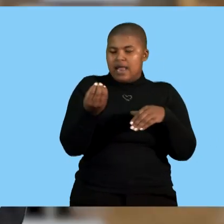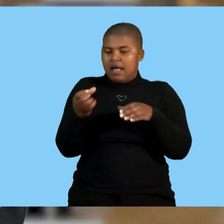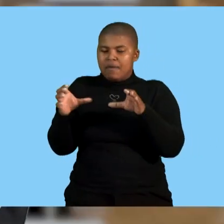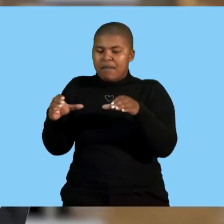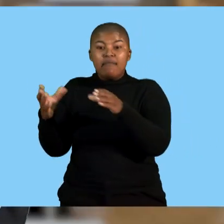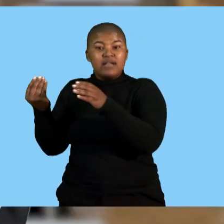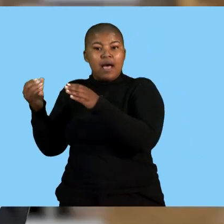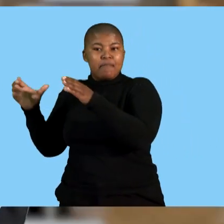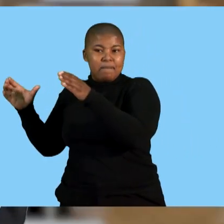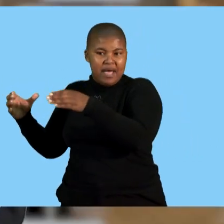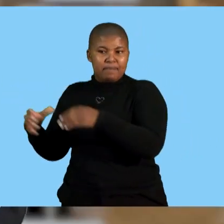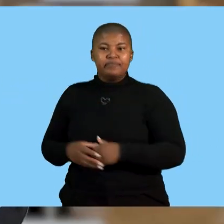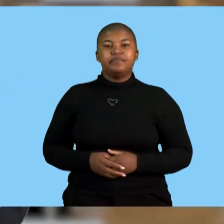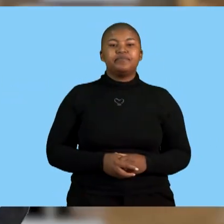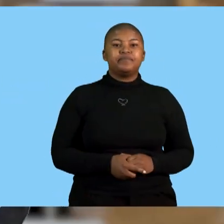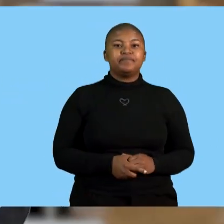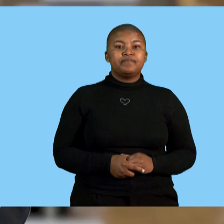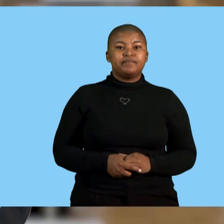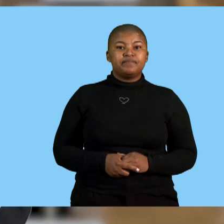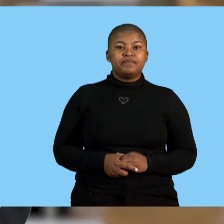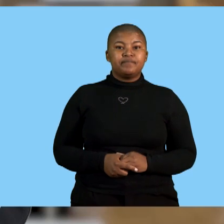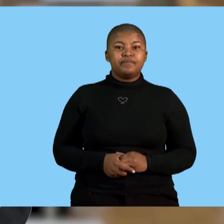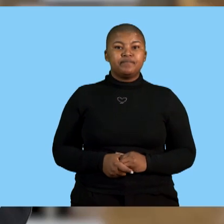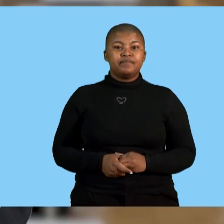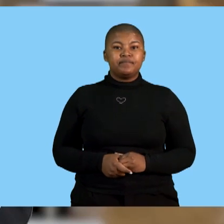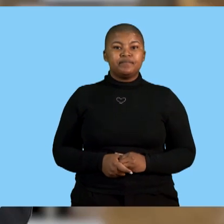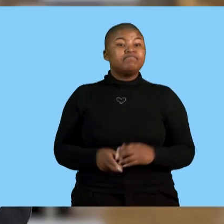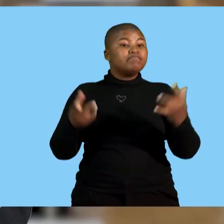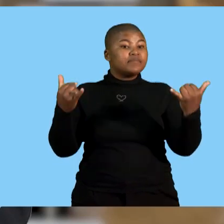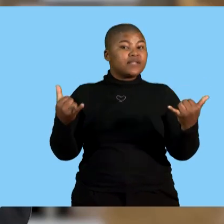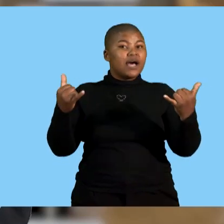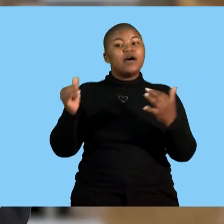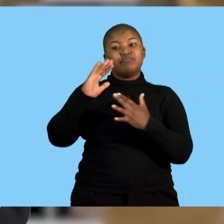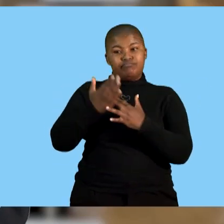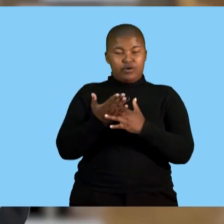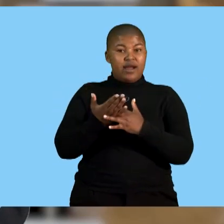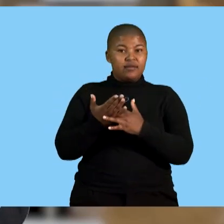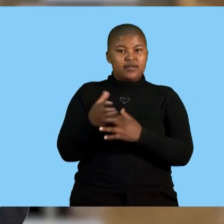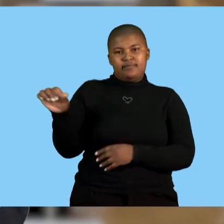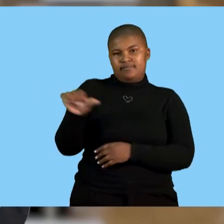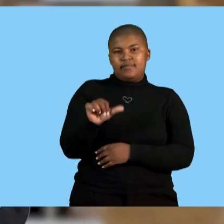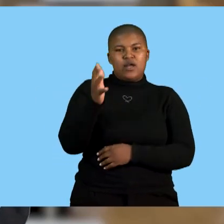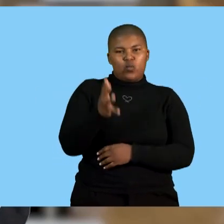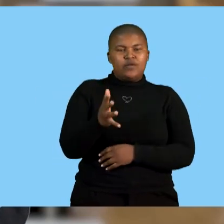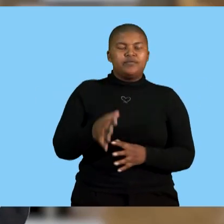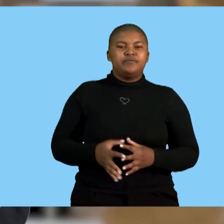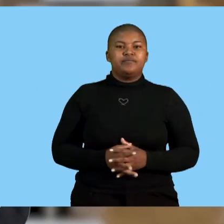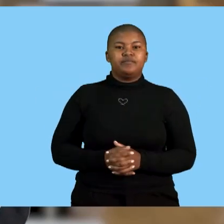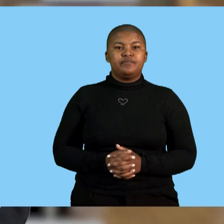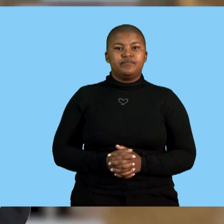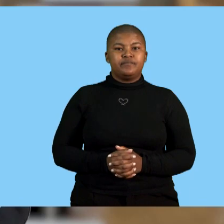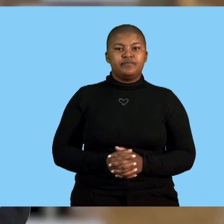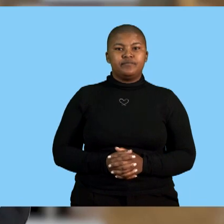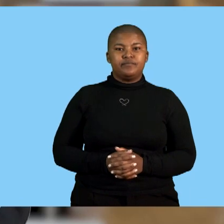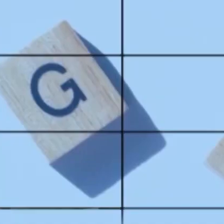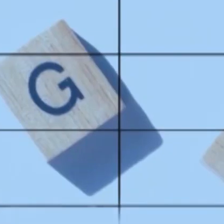can be measured. All right. So now we are going to take a quick break. Don't go anywhere. We'll be right back. Thank